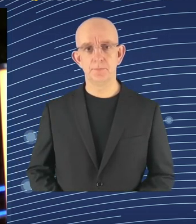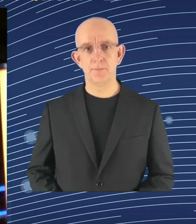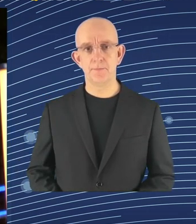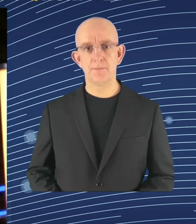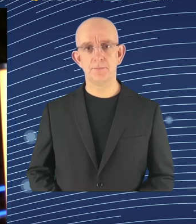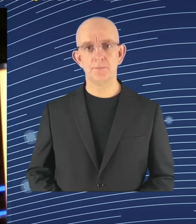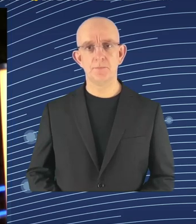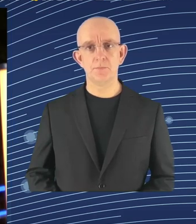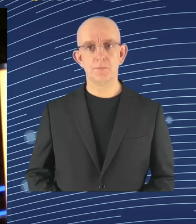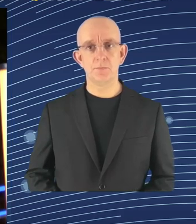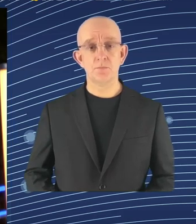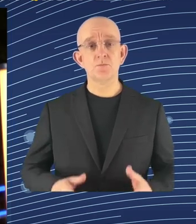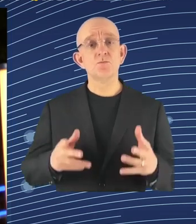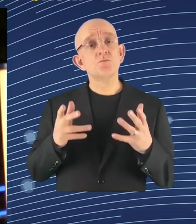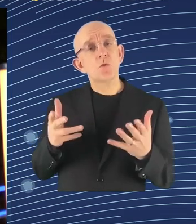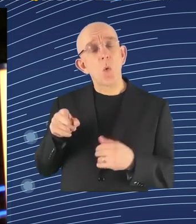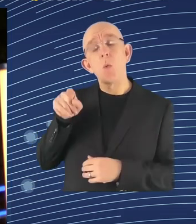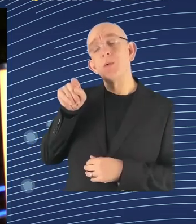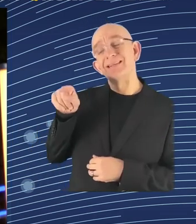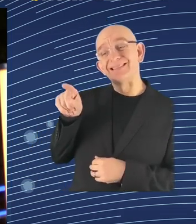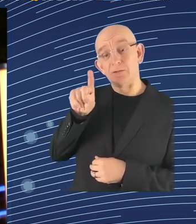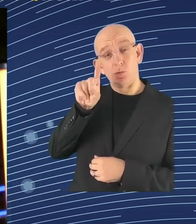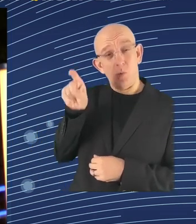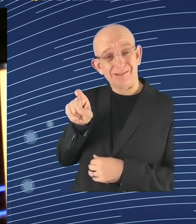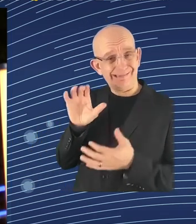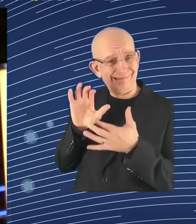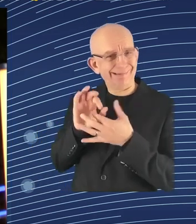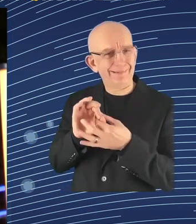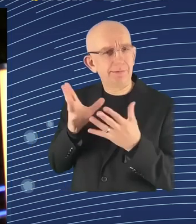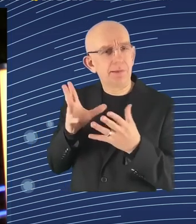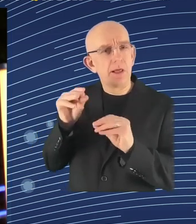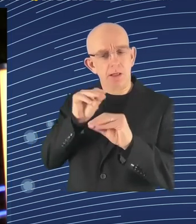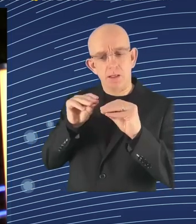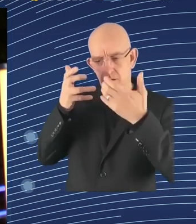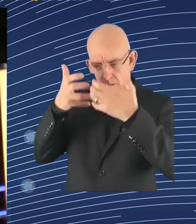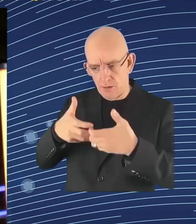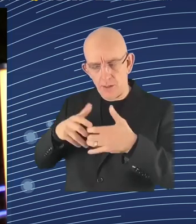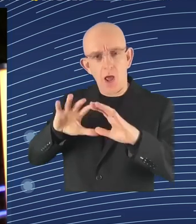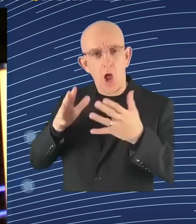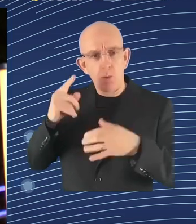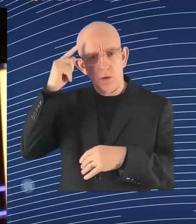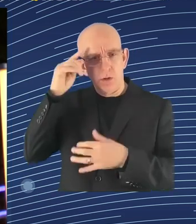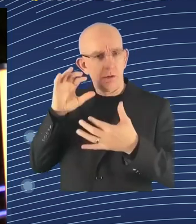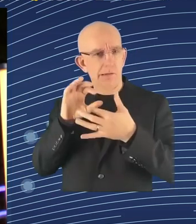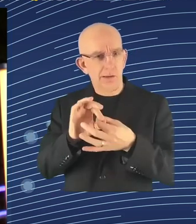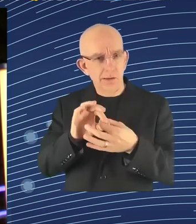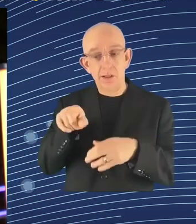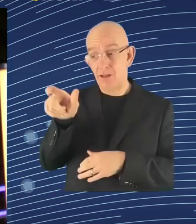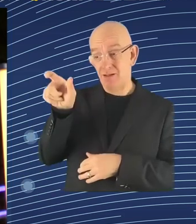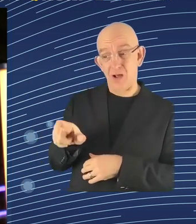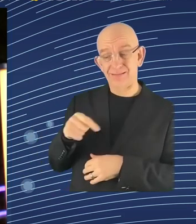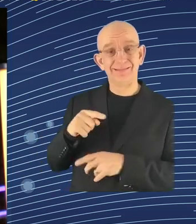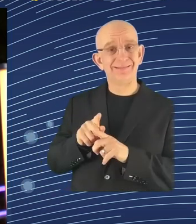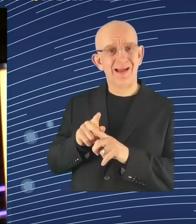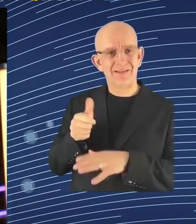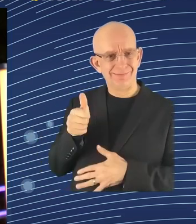does not accept you as a worker? It goes together with all kinds of rights you have or maybe you do not have. So that's